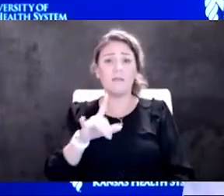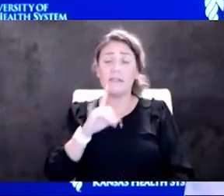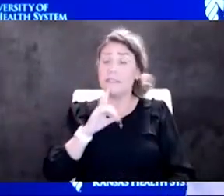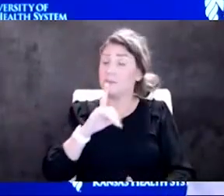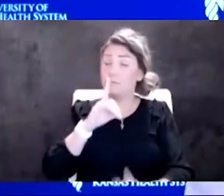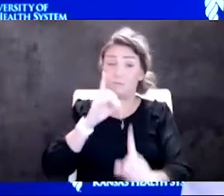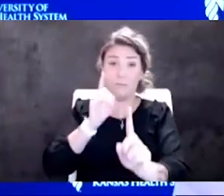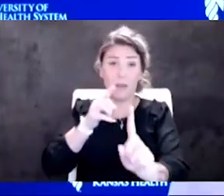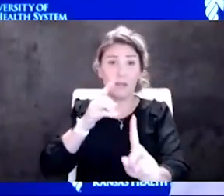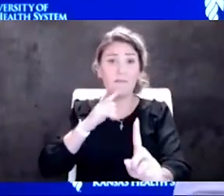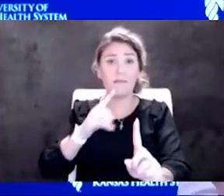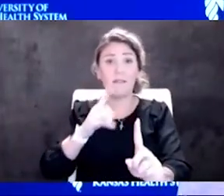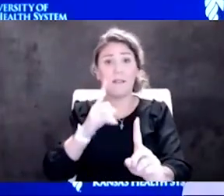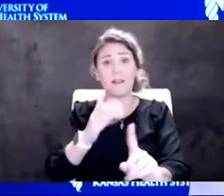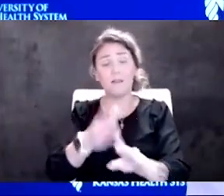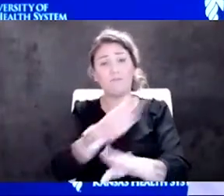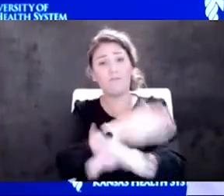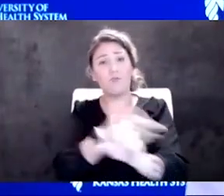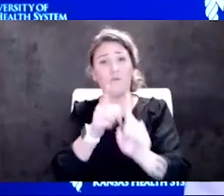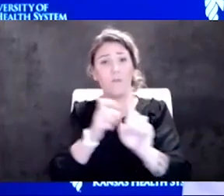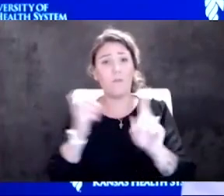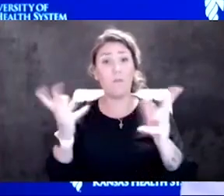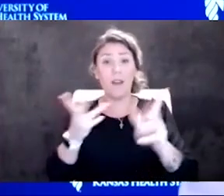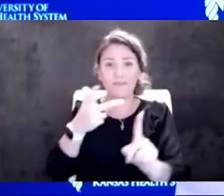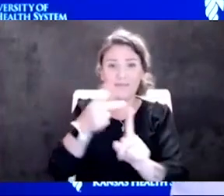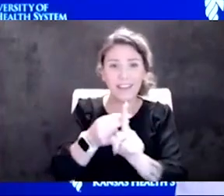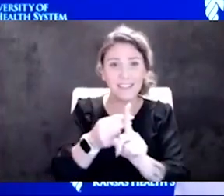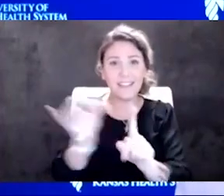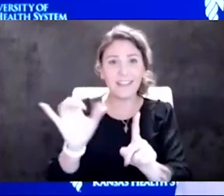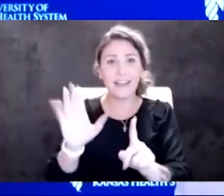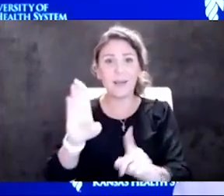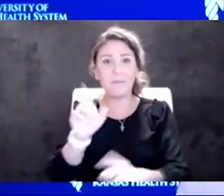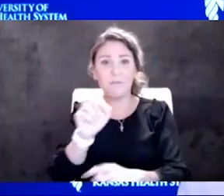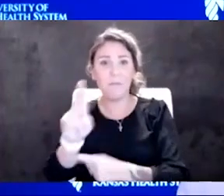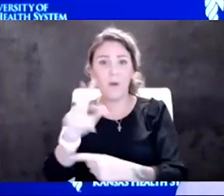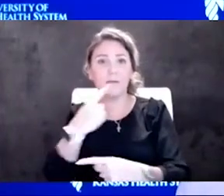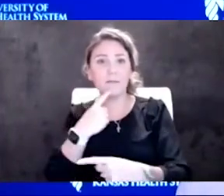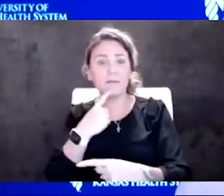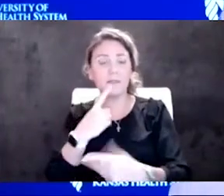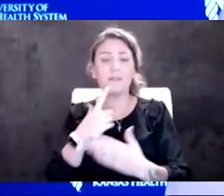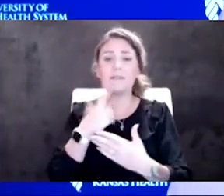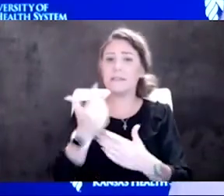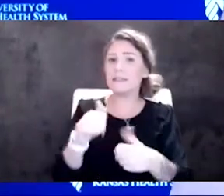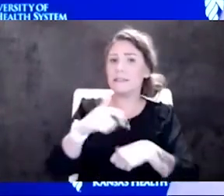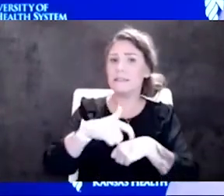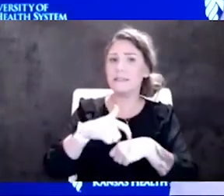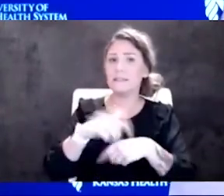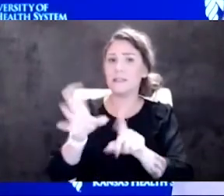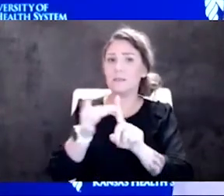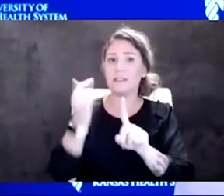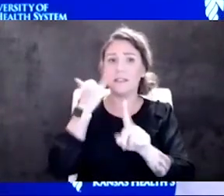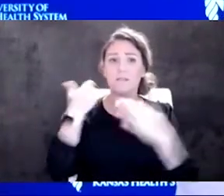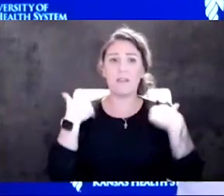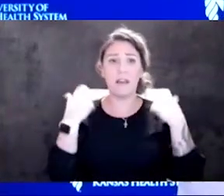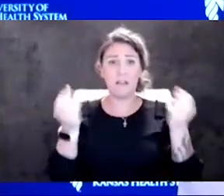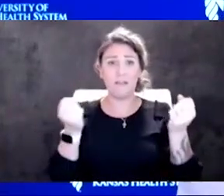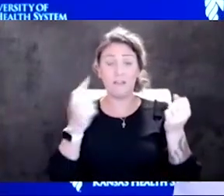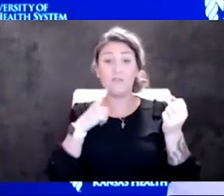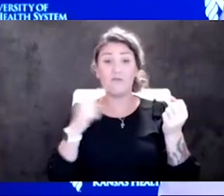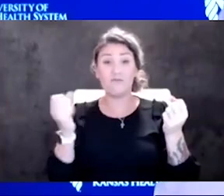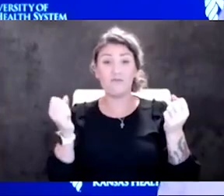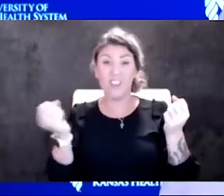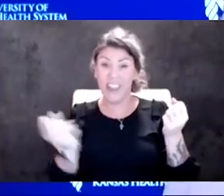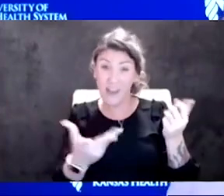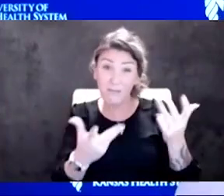by the vaccinations just because of what Dr. Barr said. Anytime you get this infection, even if you're healthy, you're rolling the dice with those complications,